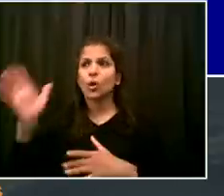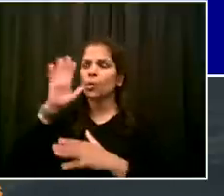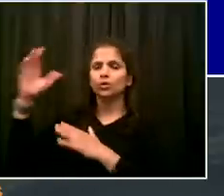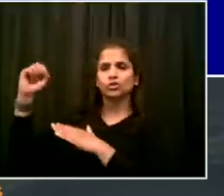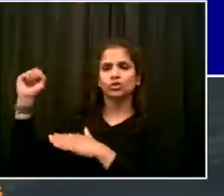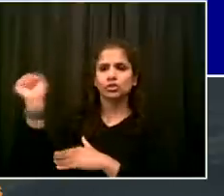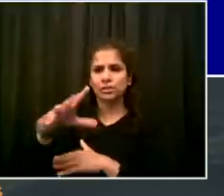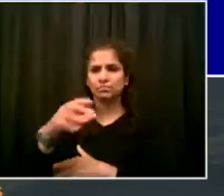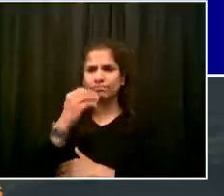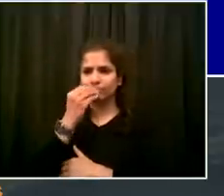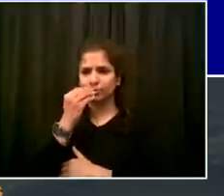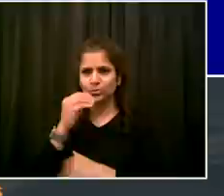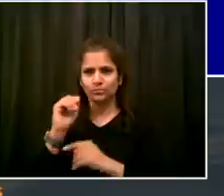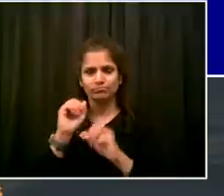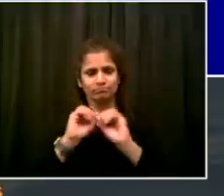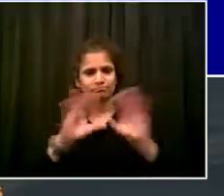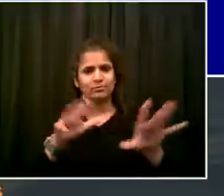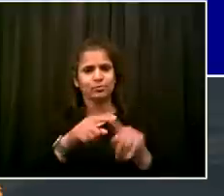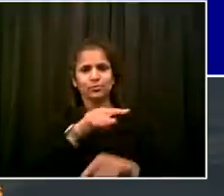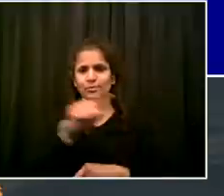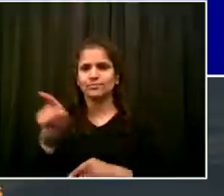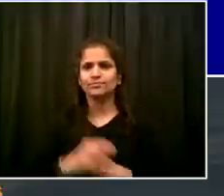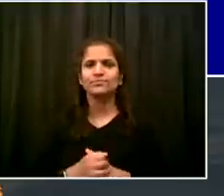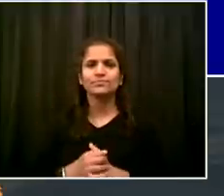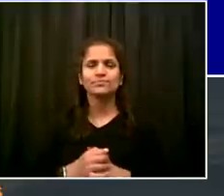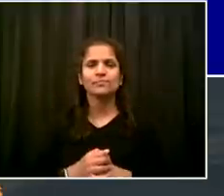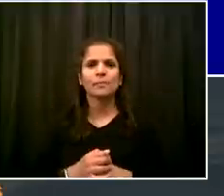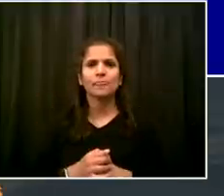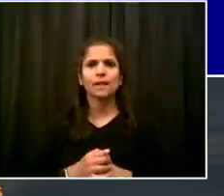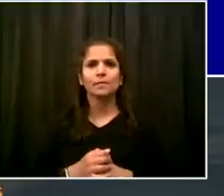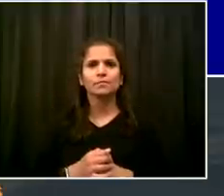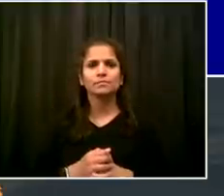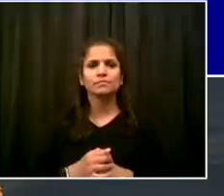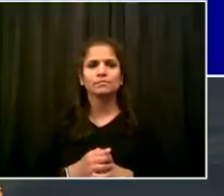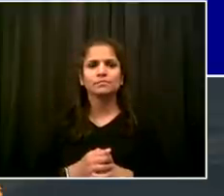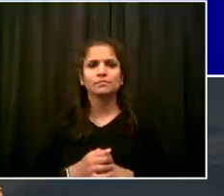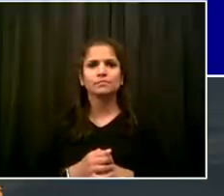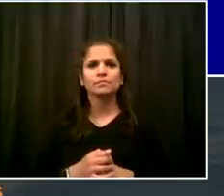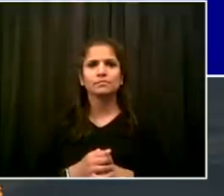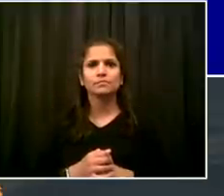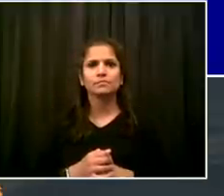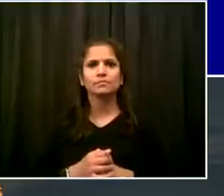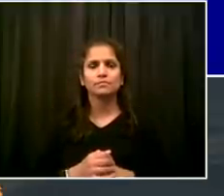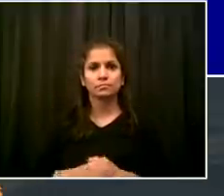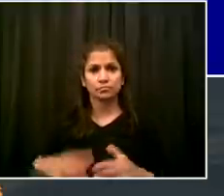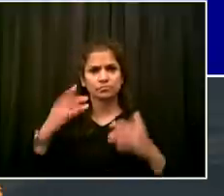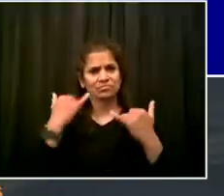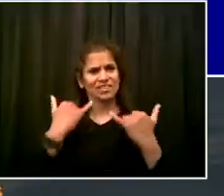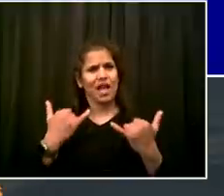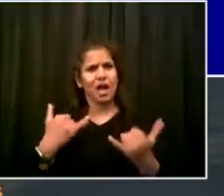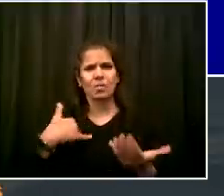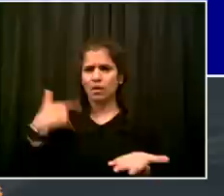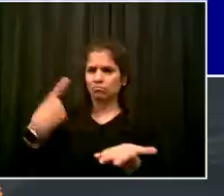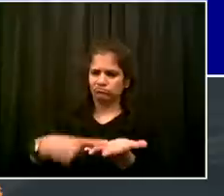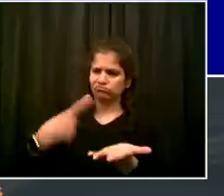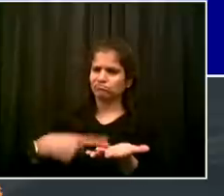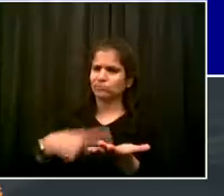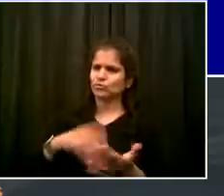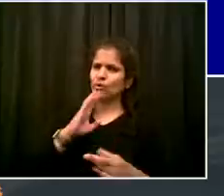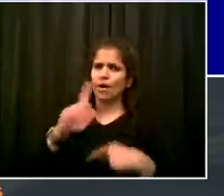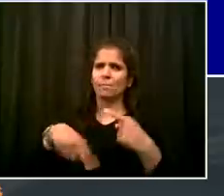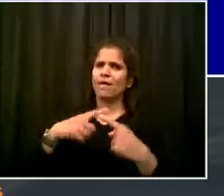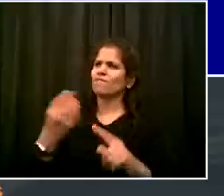Okay, now, why do we talk about food so much? Because we're dealing with an unprecedented